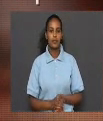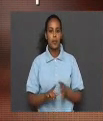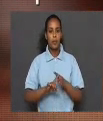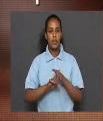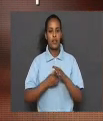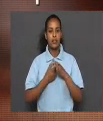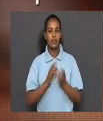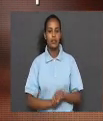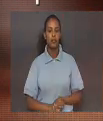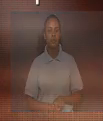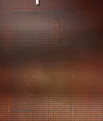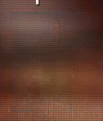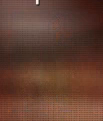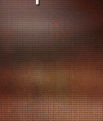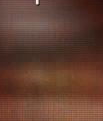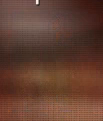Begin.